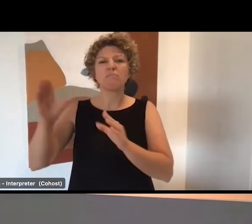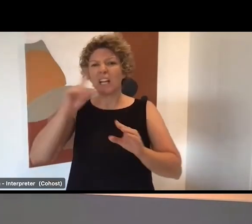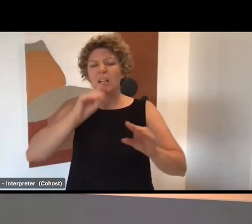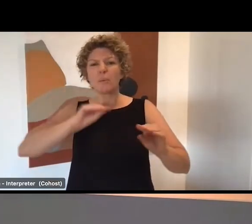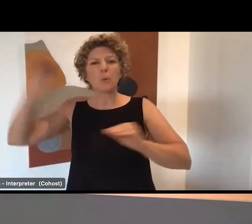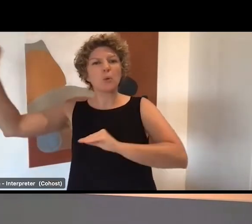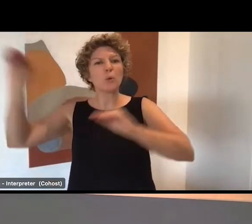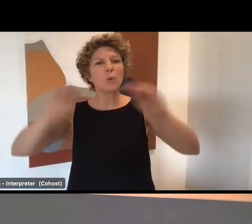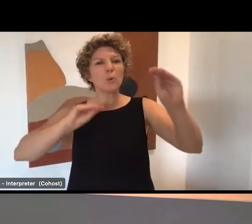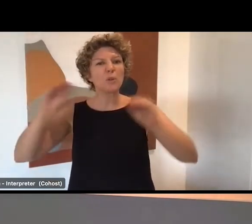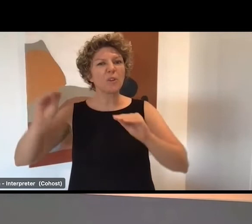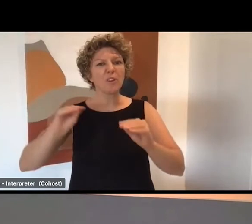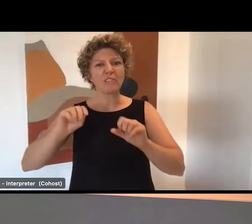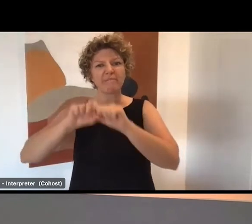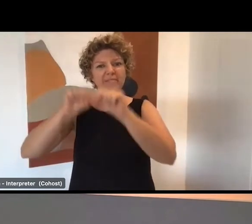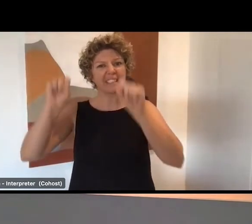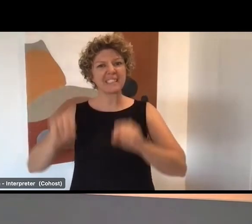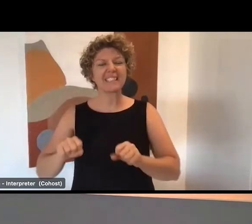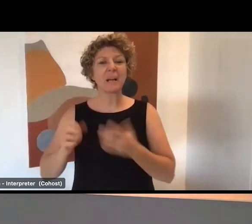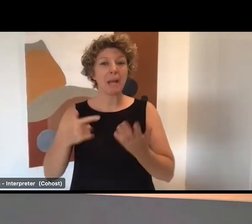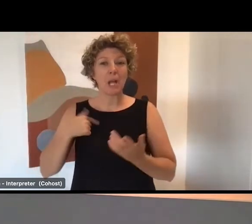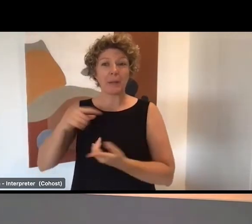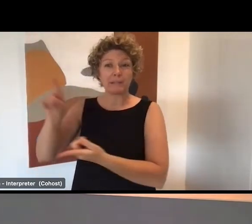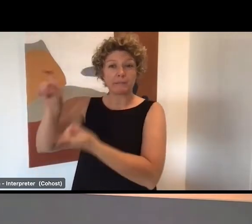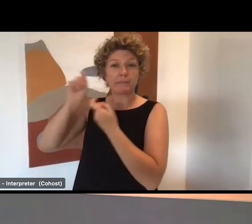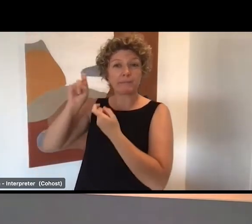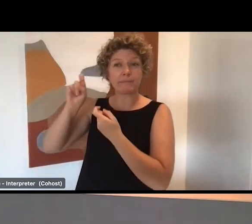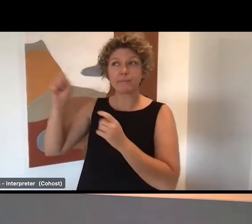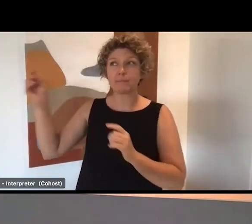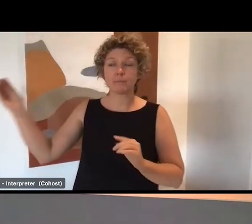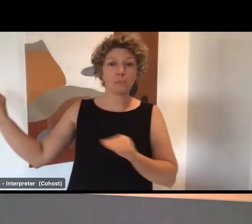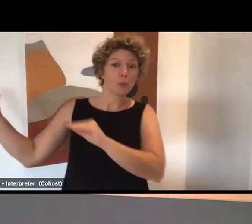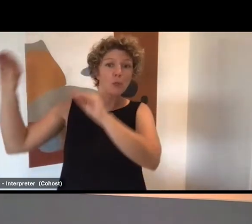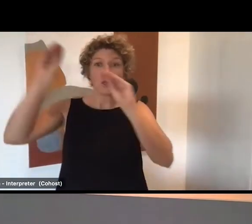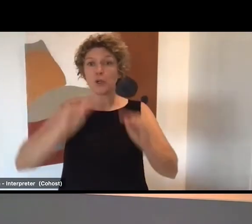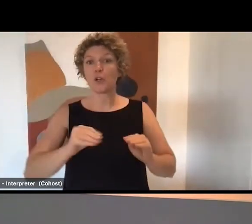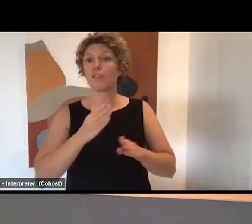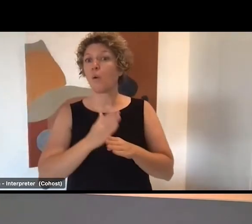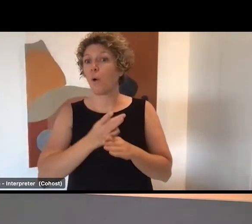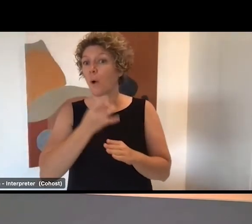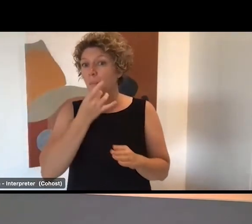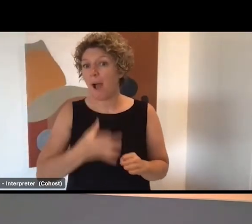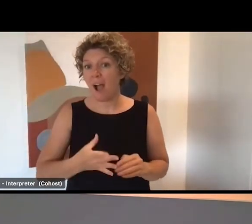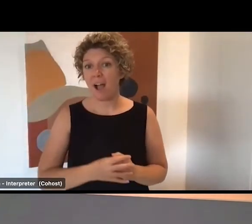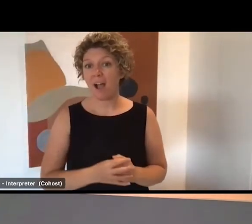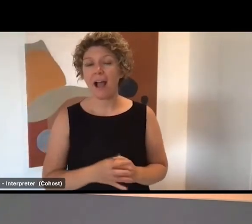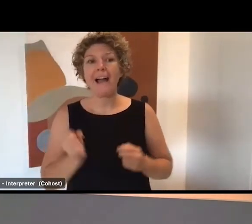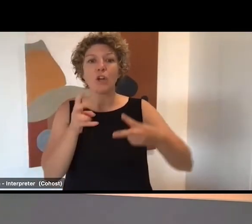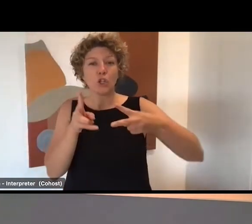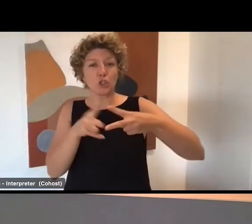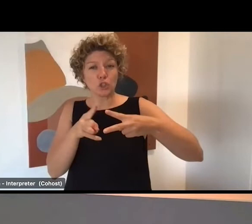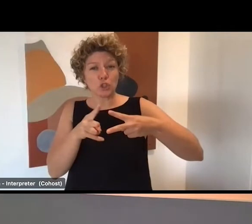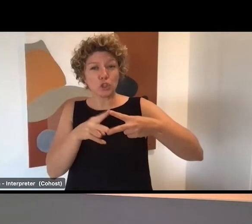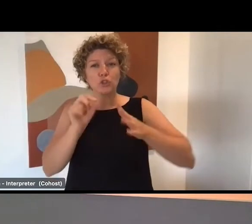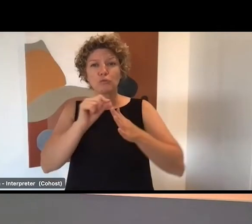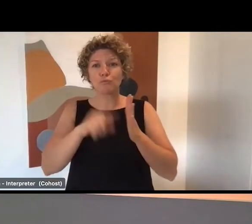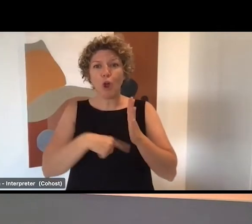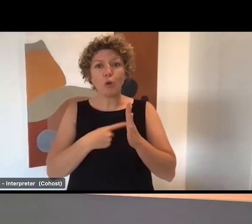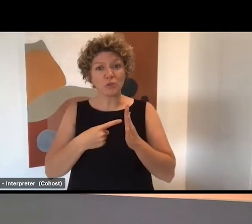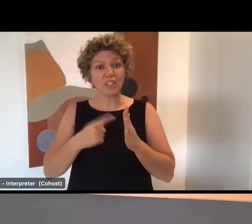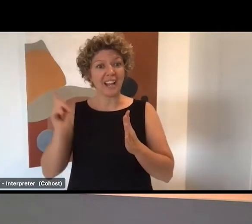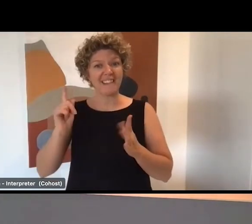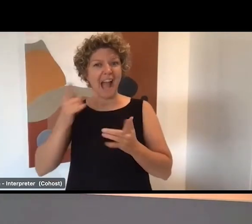assisting recruiting seasonal workers. Just to bring to your attention, though, there's currently two interesting pilot projects underway,